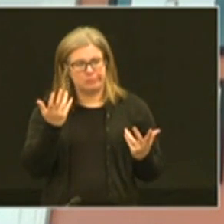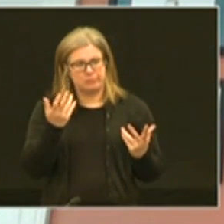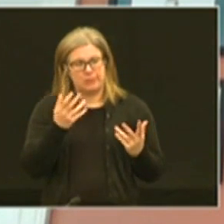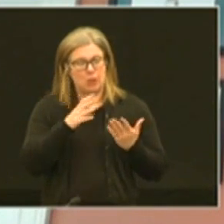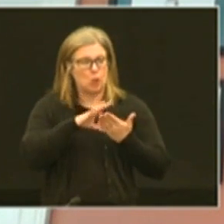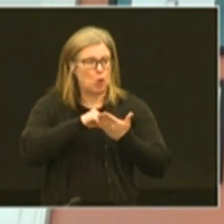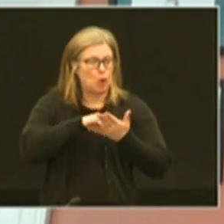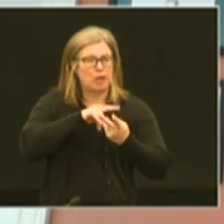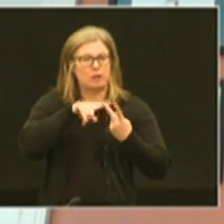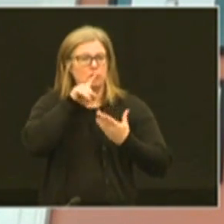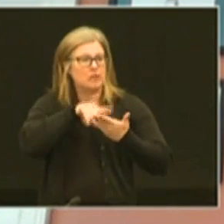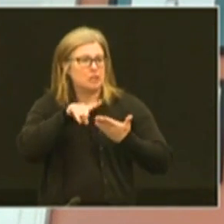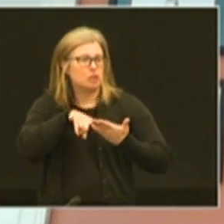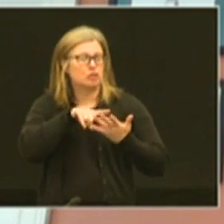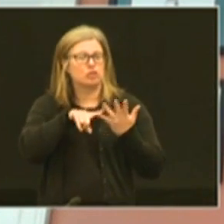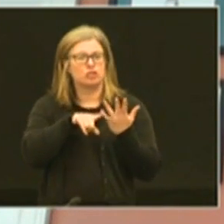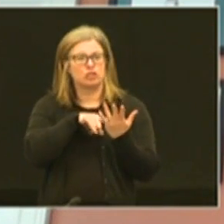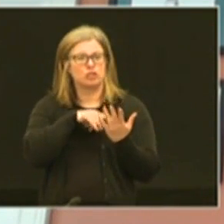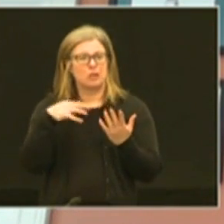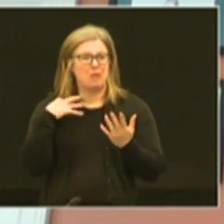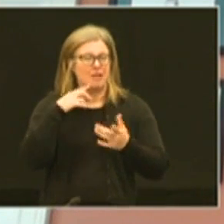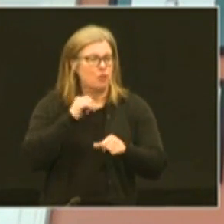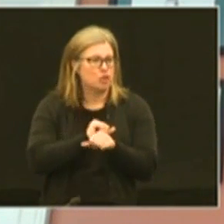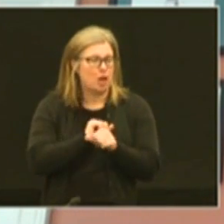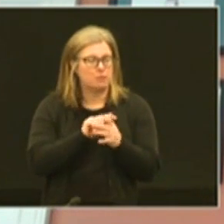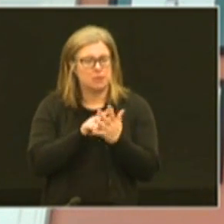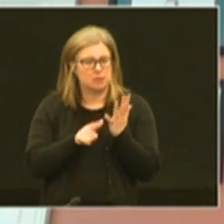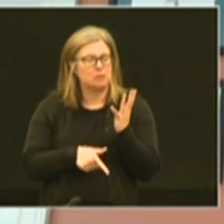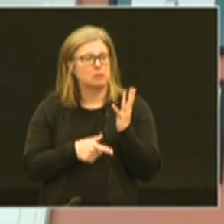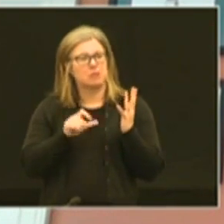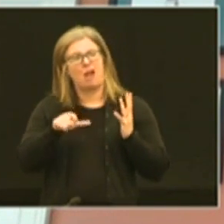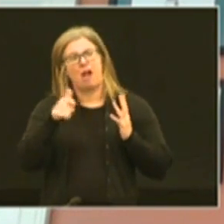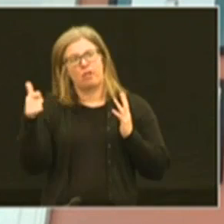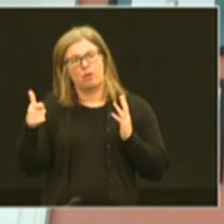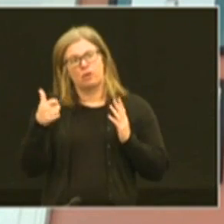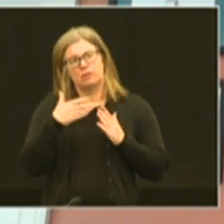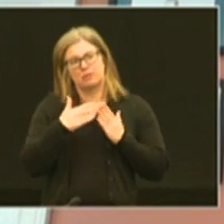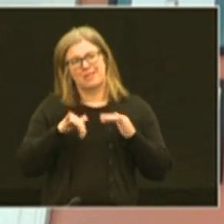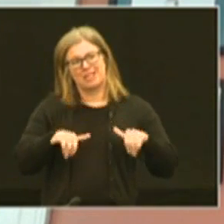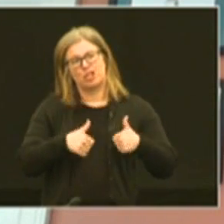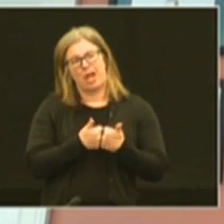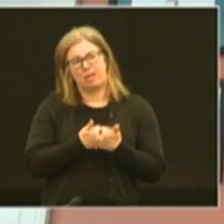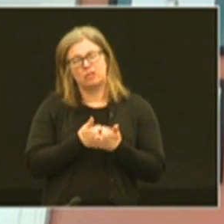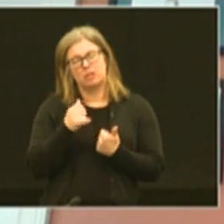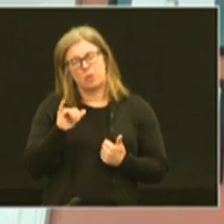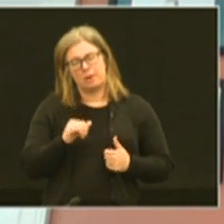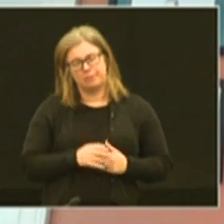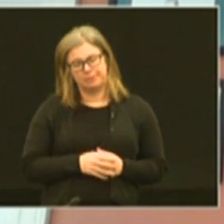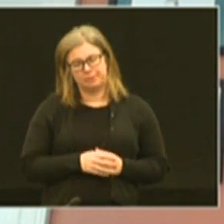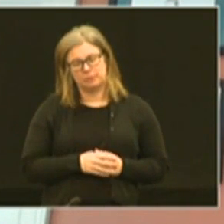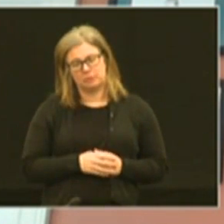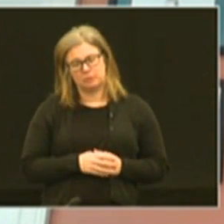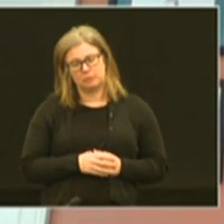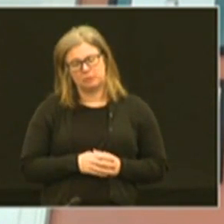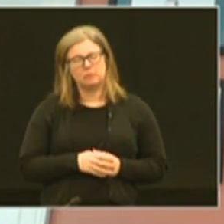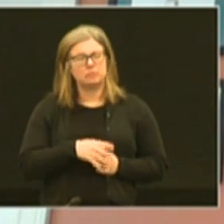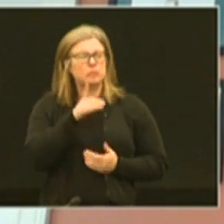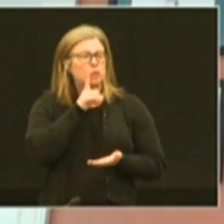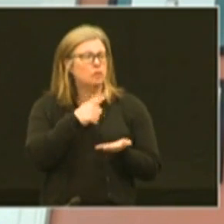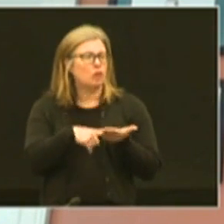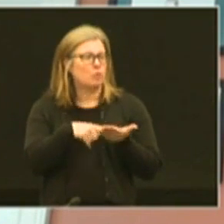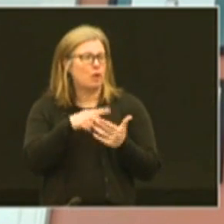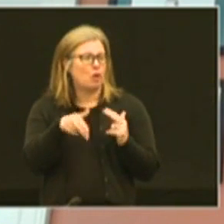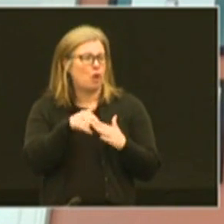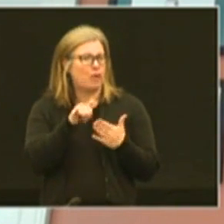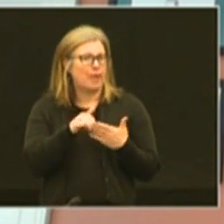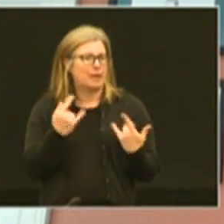of learning, research, applying for jobs. So that's been another aspect of this challenge as well. So we'll talk about all